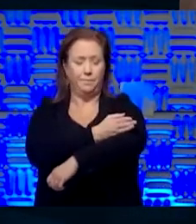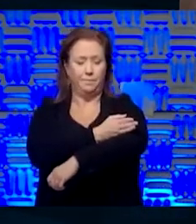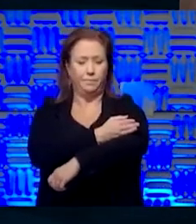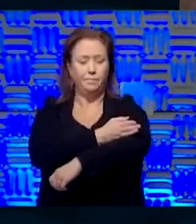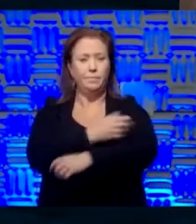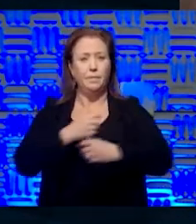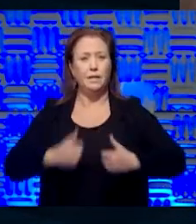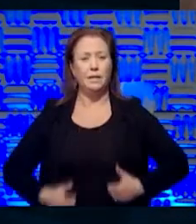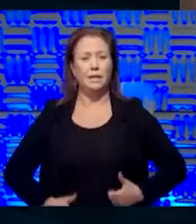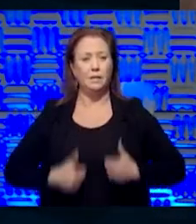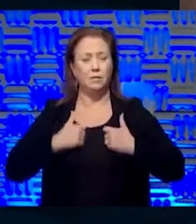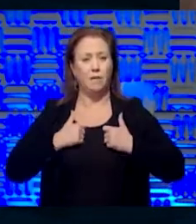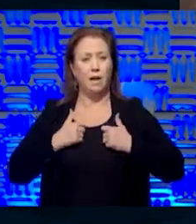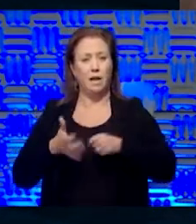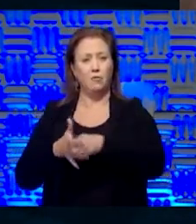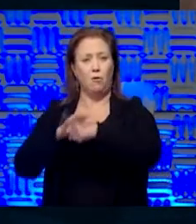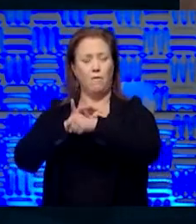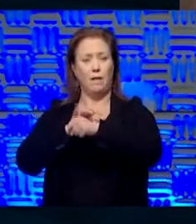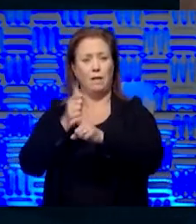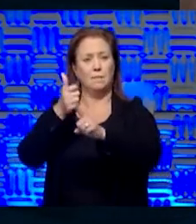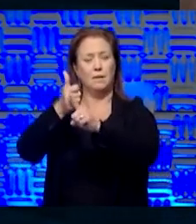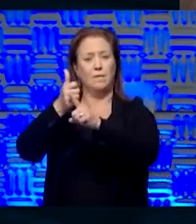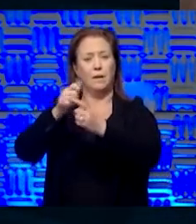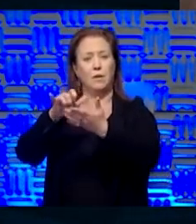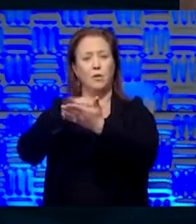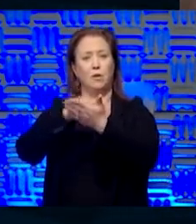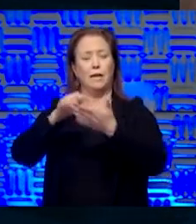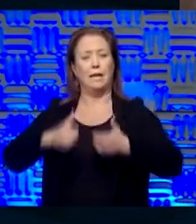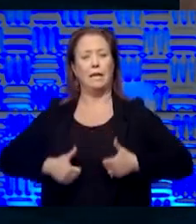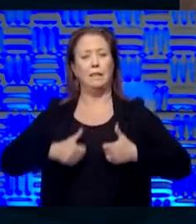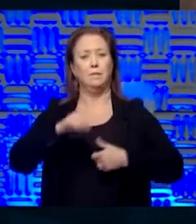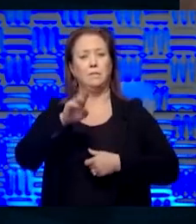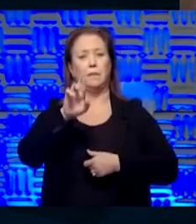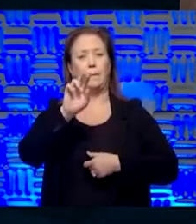survived his infection with coronavirus in New York. He lives in Brooklyn.